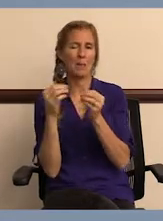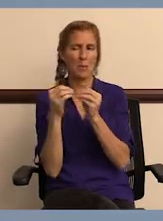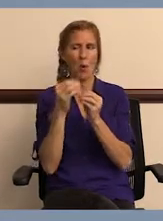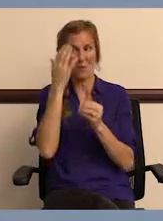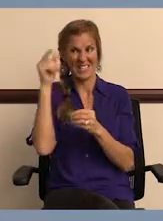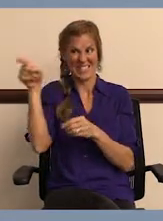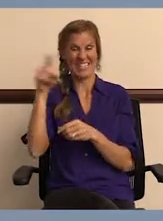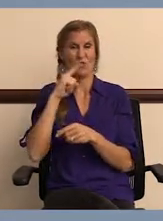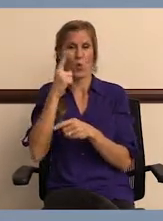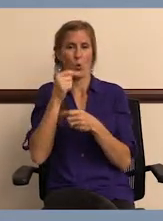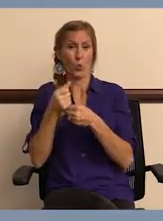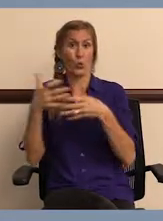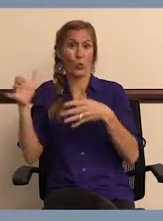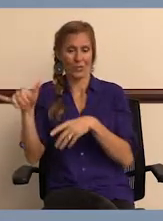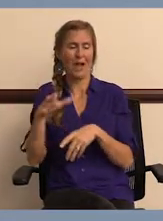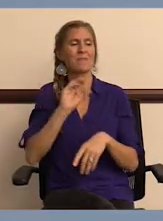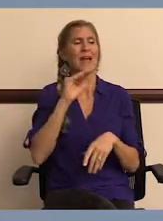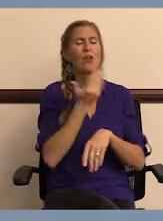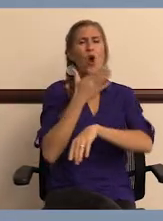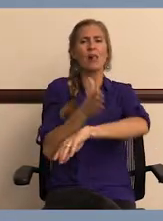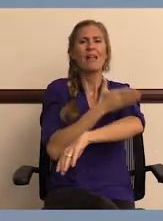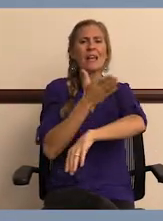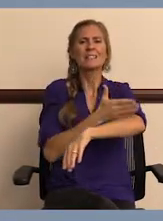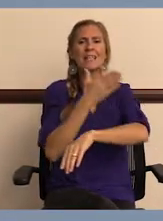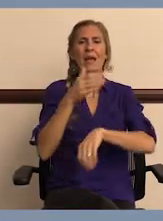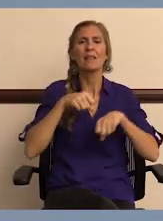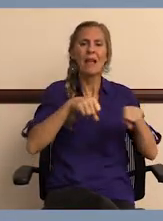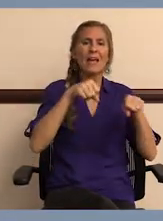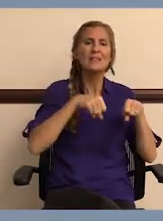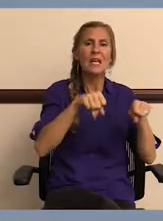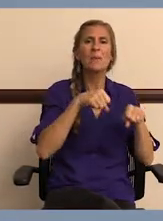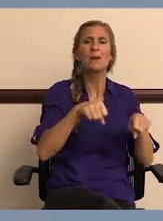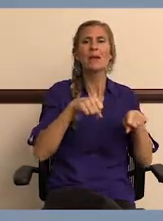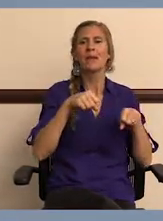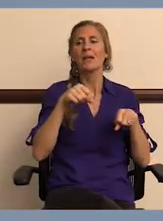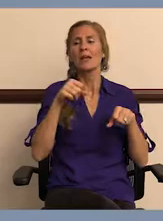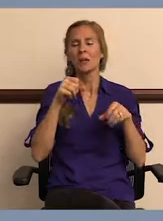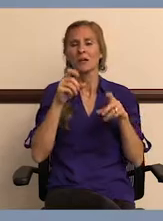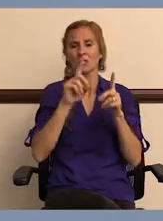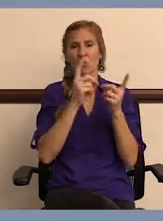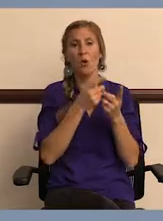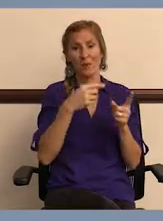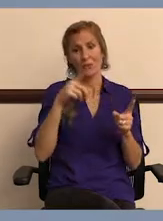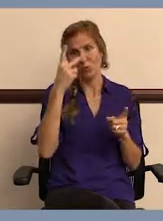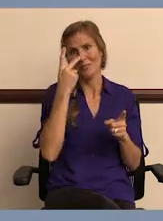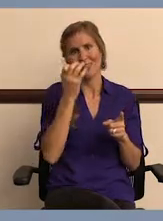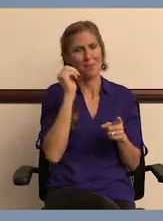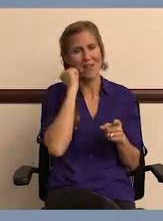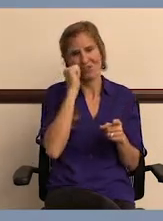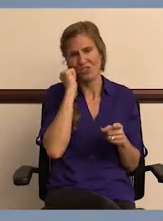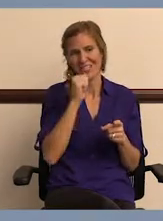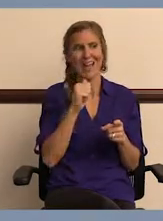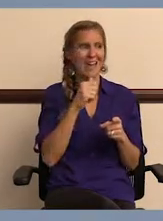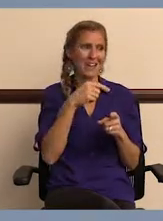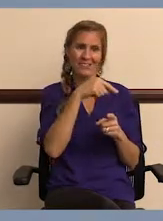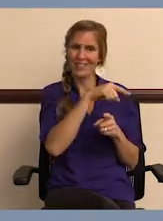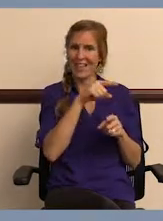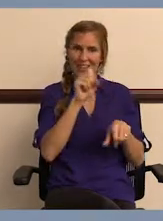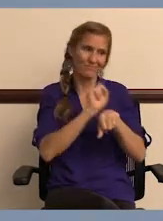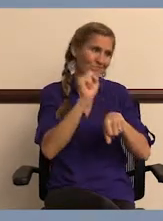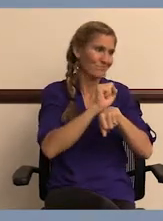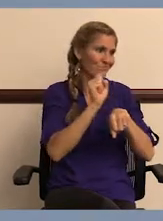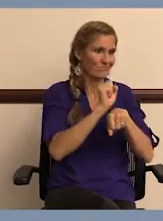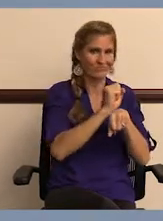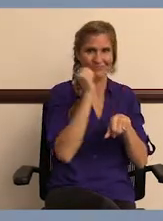a little while because he kind of grew that. And then our landscape and mowing operations, which I know you see them out every day. They're very, you know,